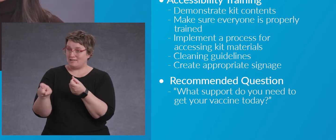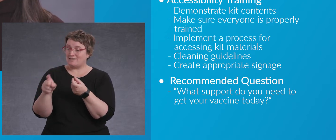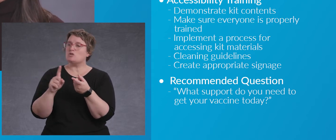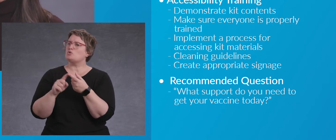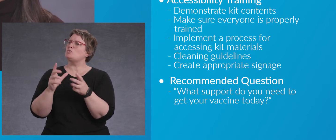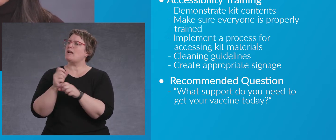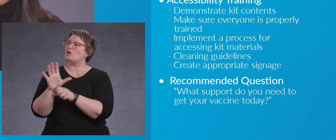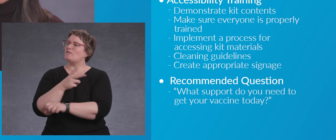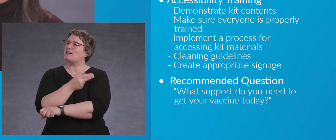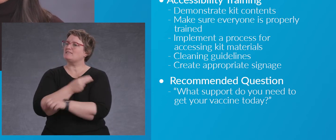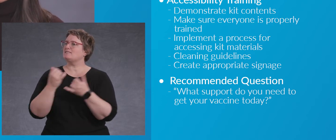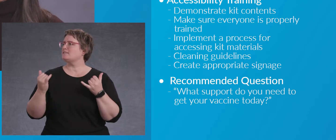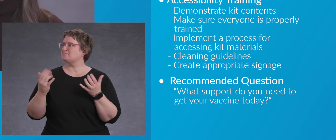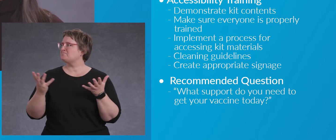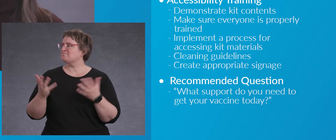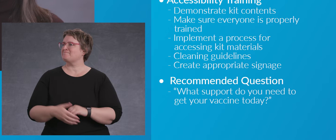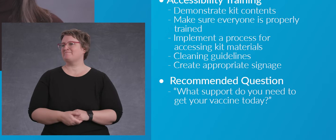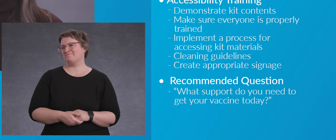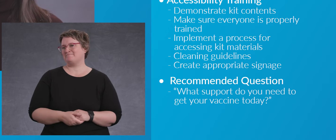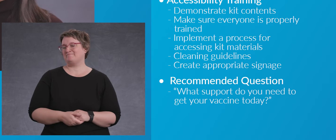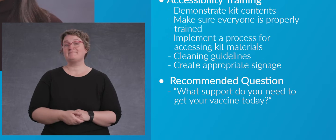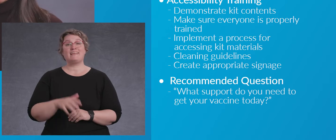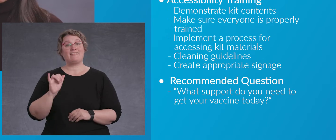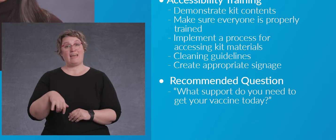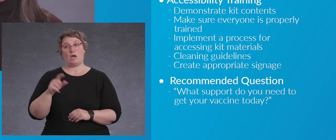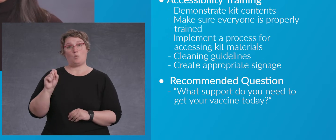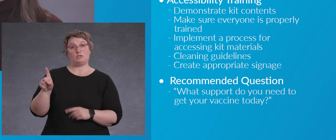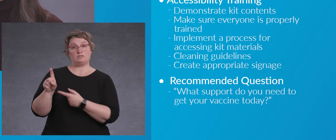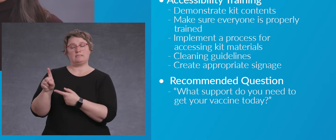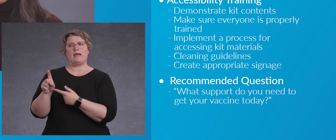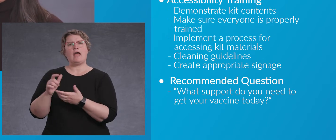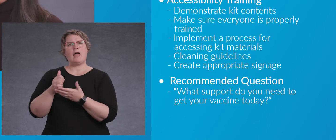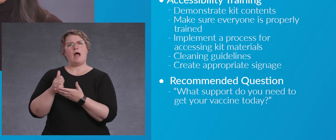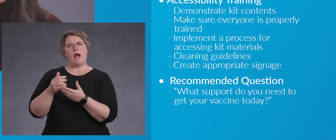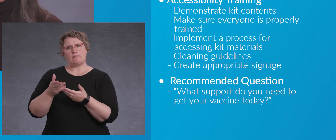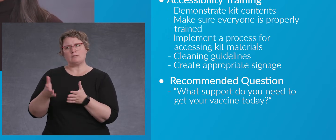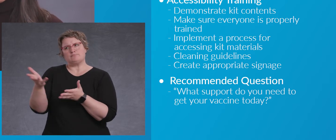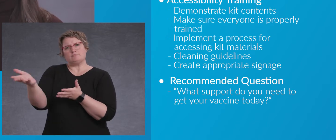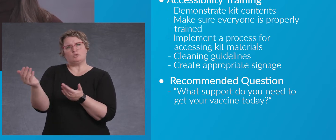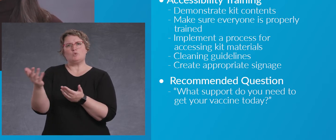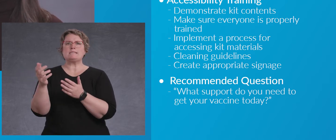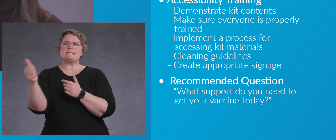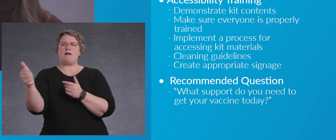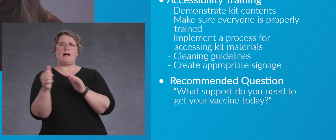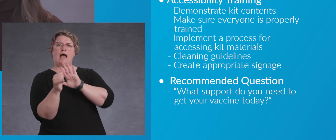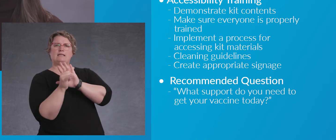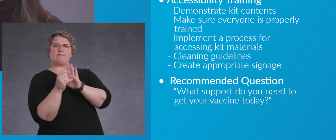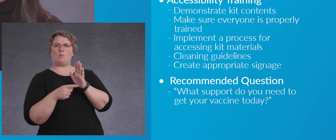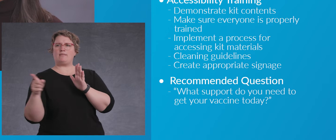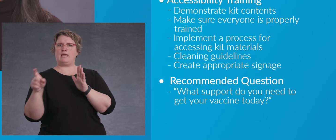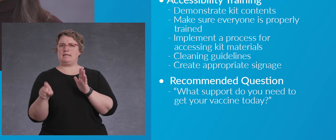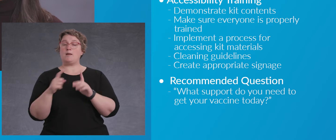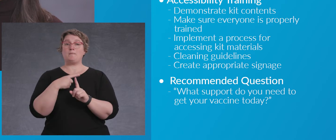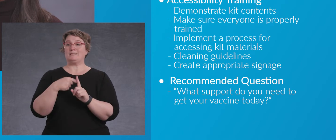get your vaccine today? This invites people to self-identify what they need and it saves you from making